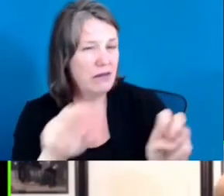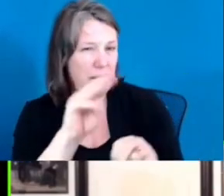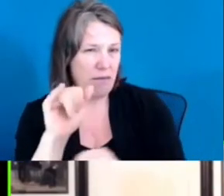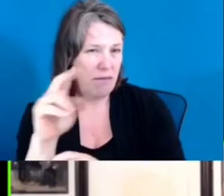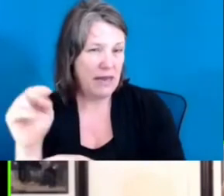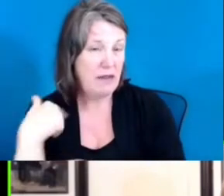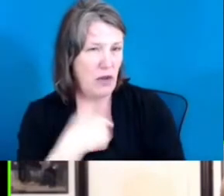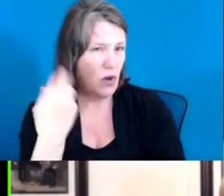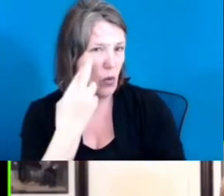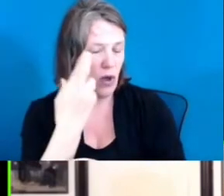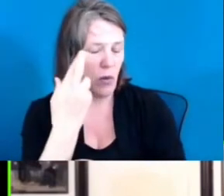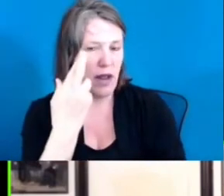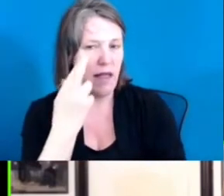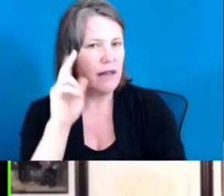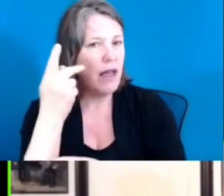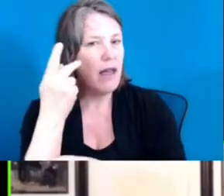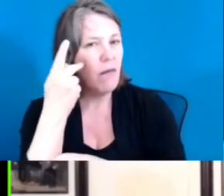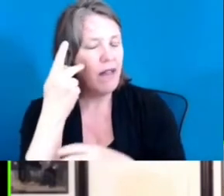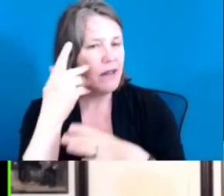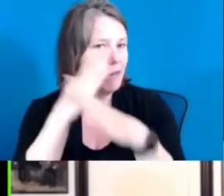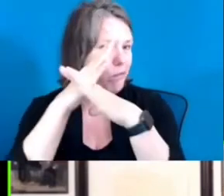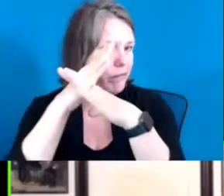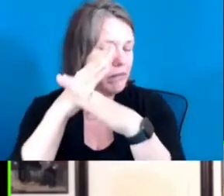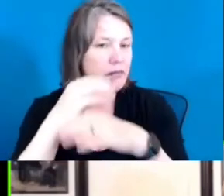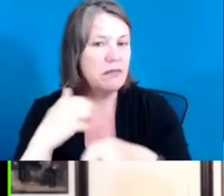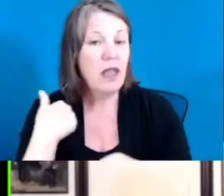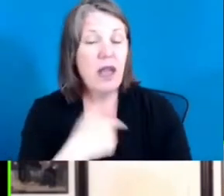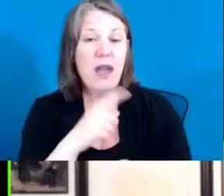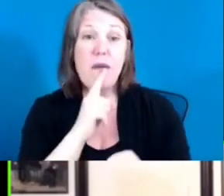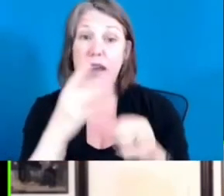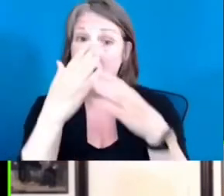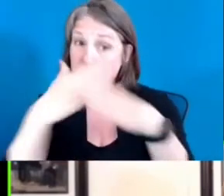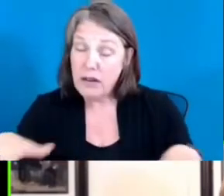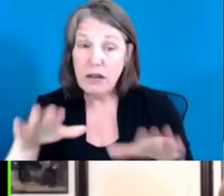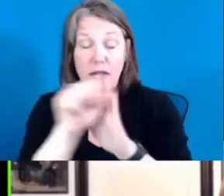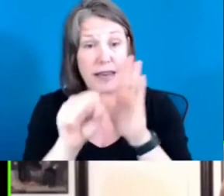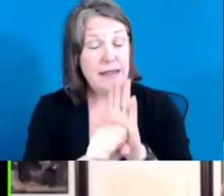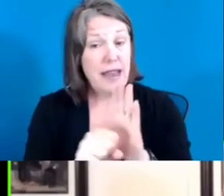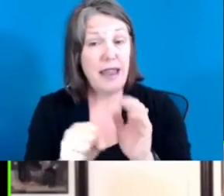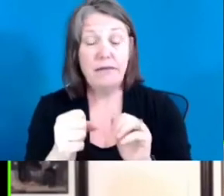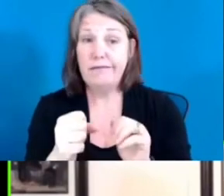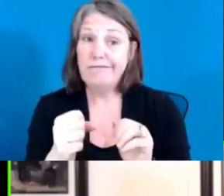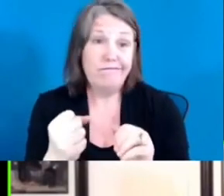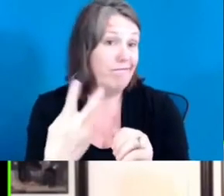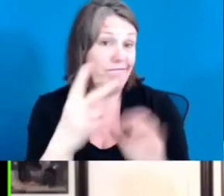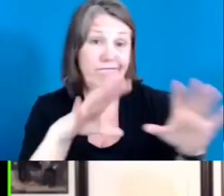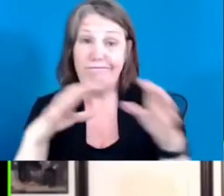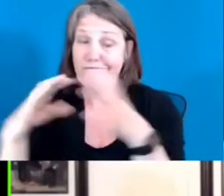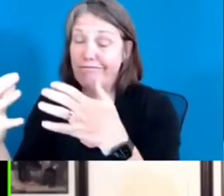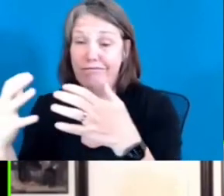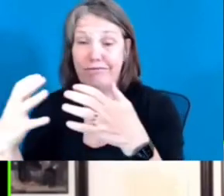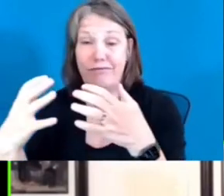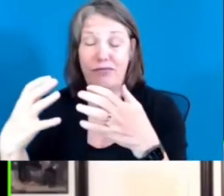You know, we are a divided state. Two parties are divided, only divided legislature in the country. And